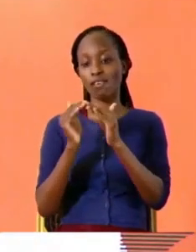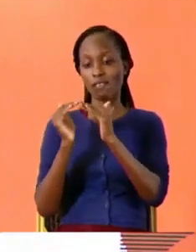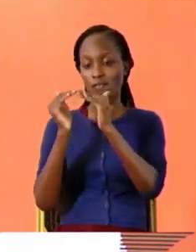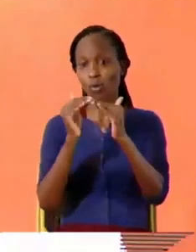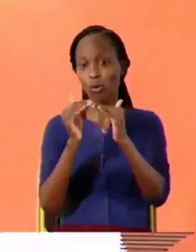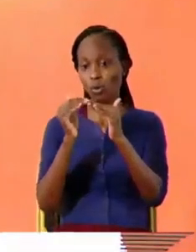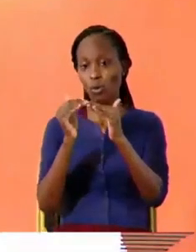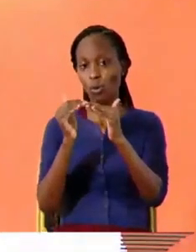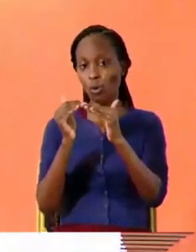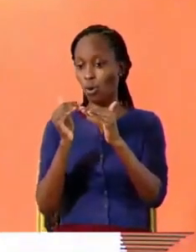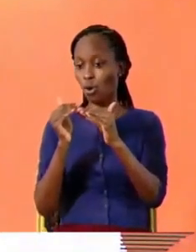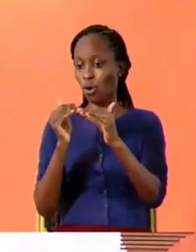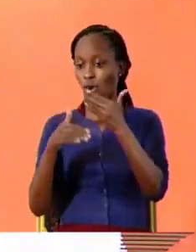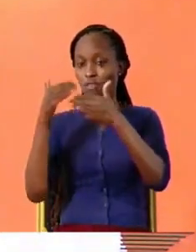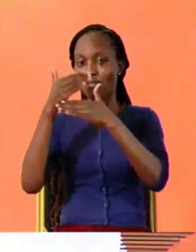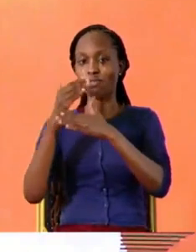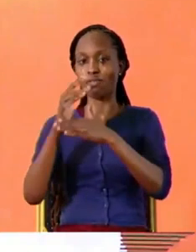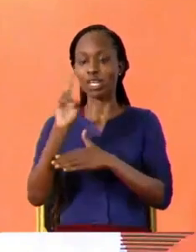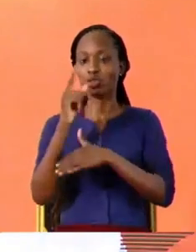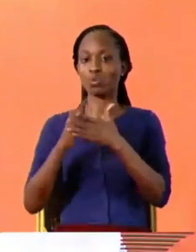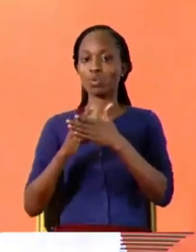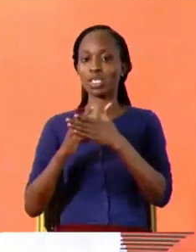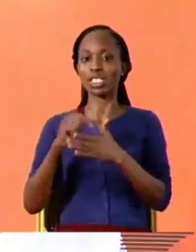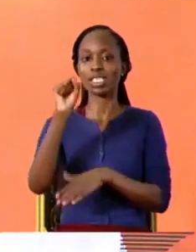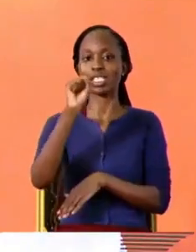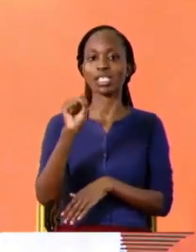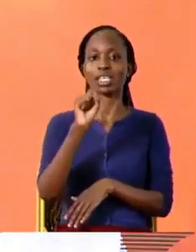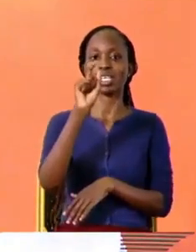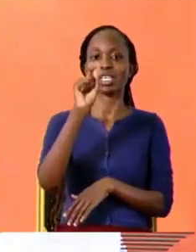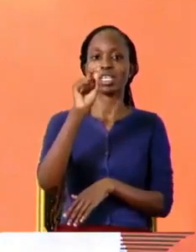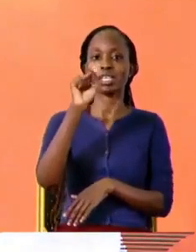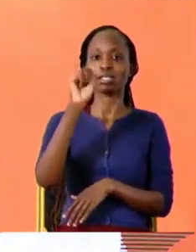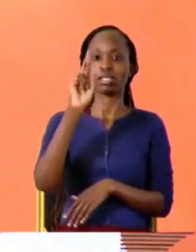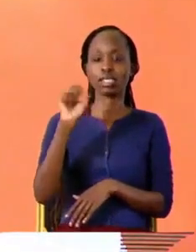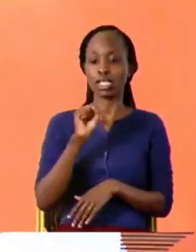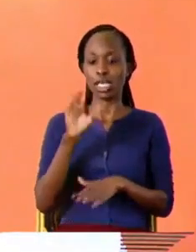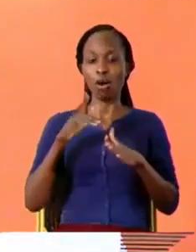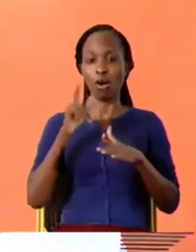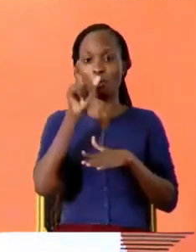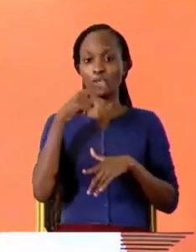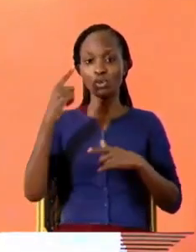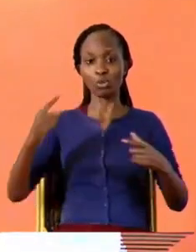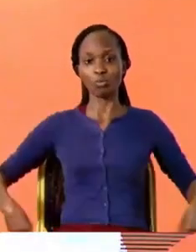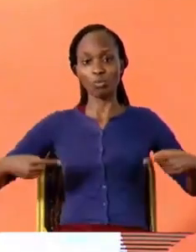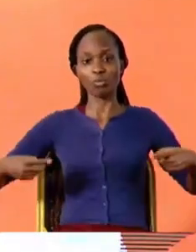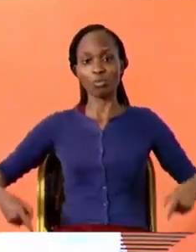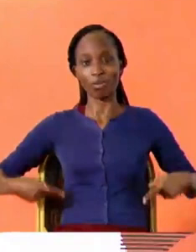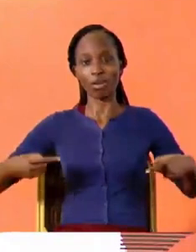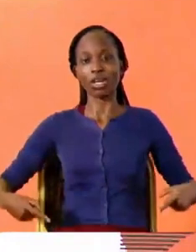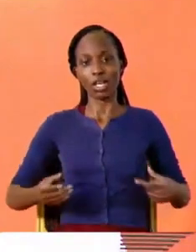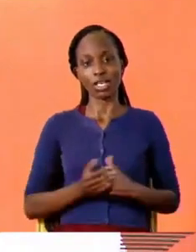and it's all stairs how does a wheelchair get there I hope it's